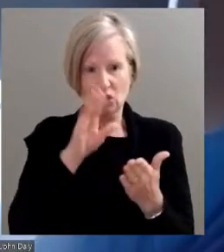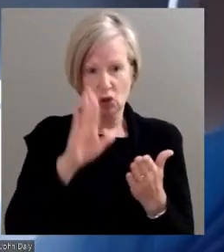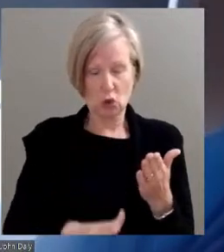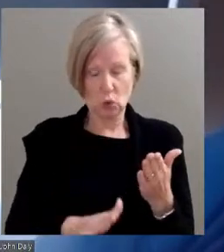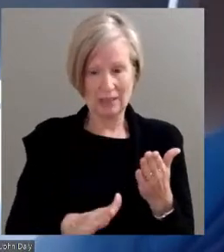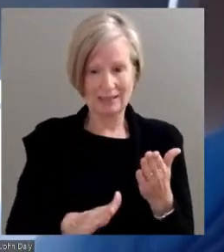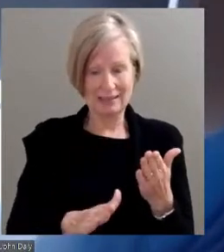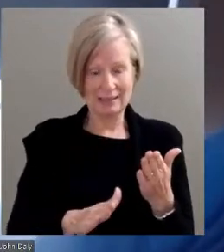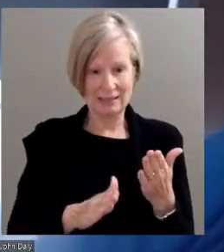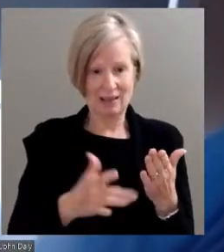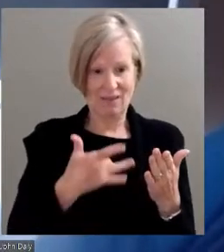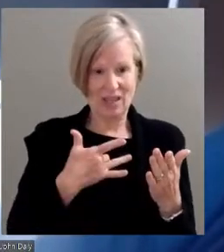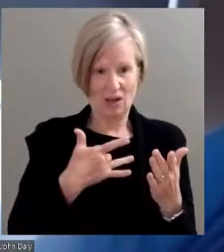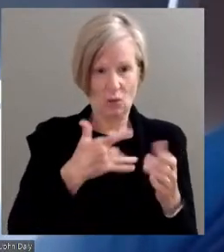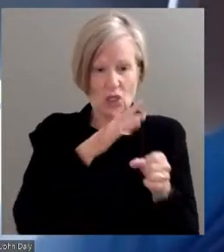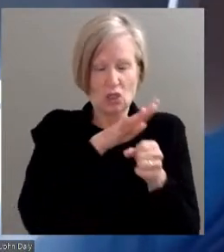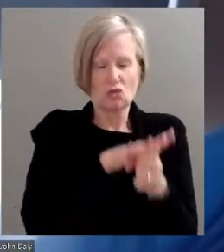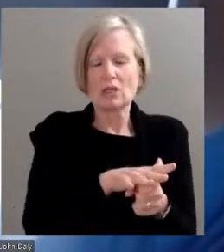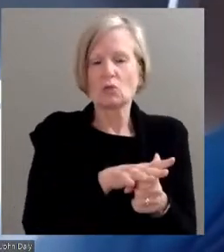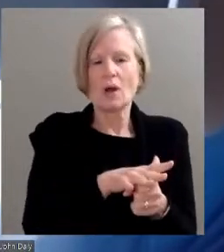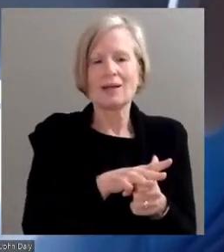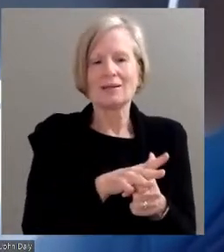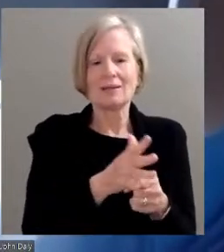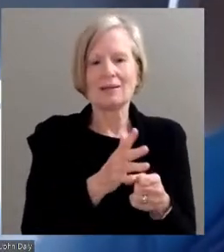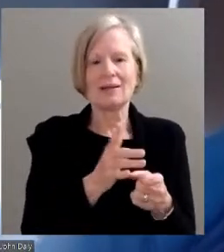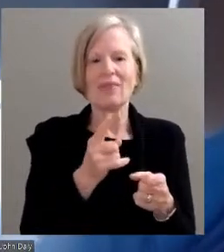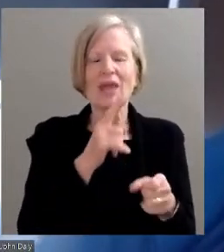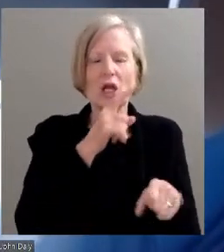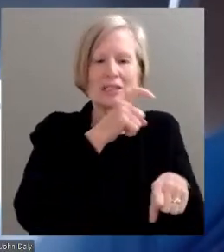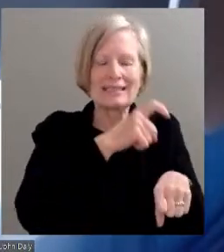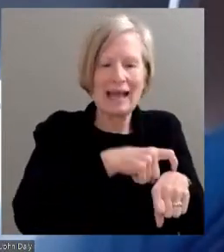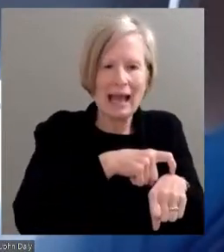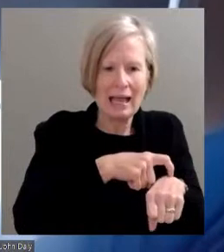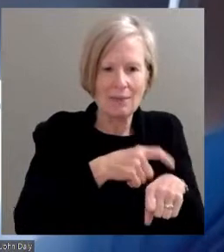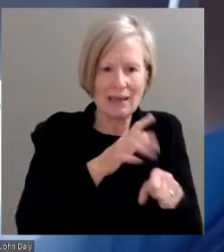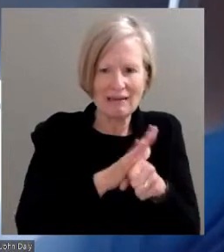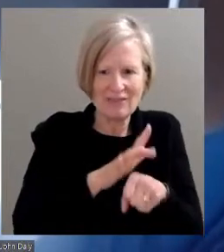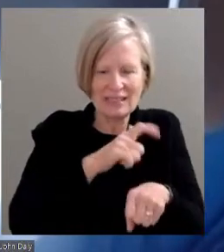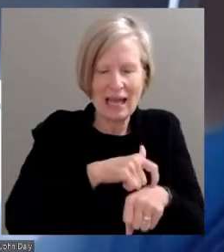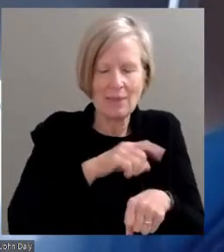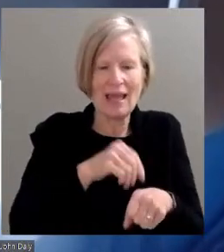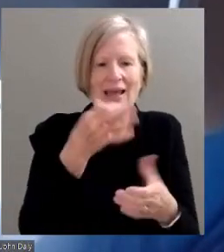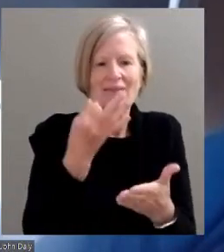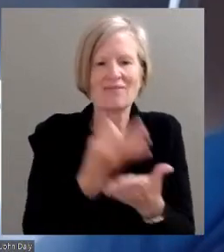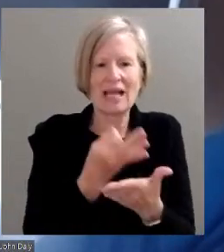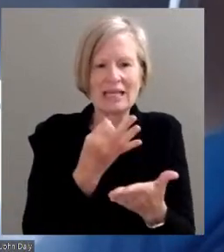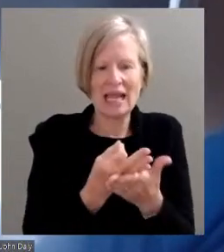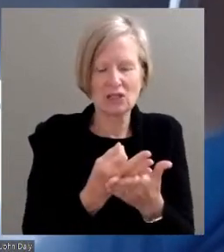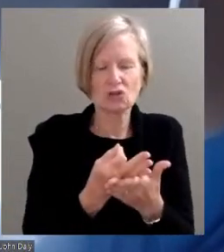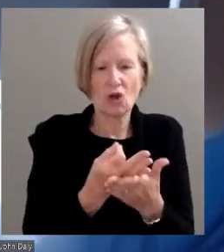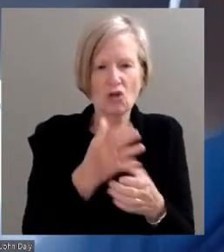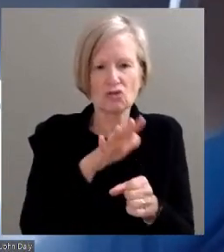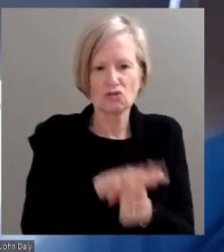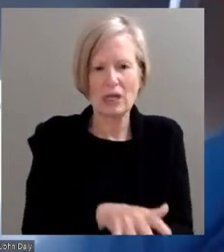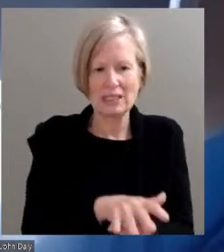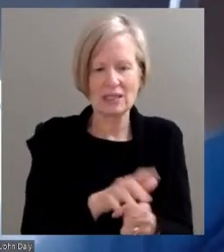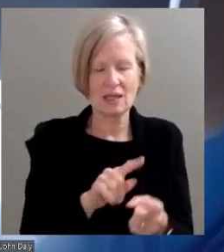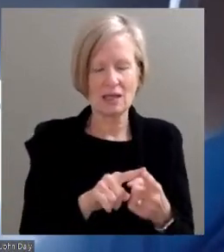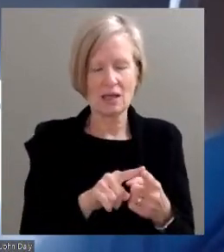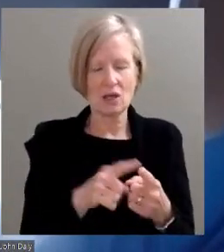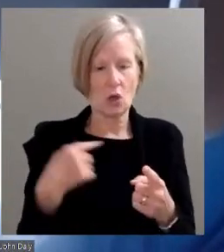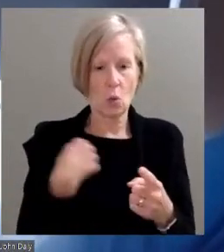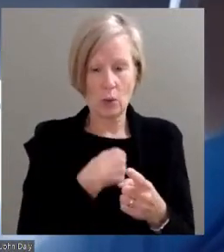competition for their time, and the second is financial stress, and we need to form a team that